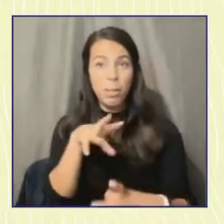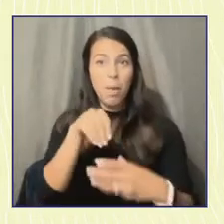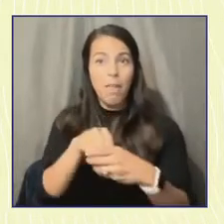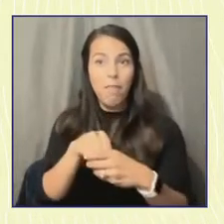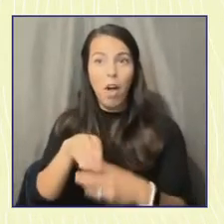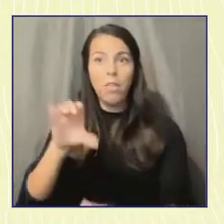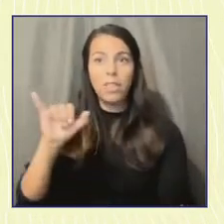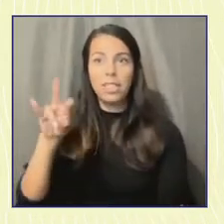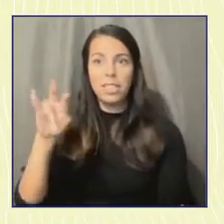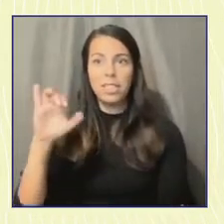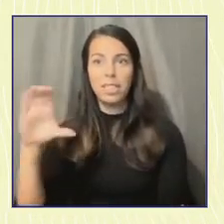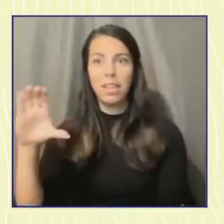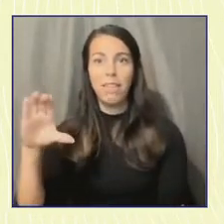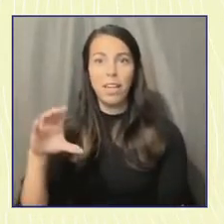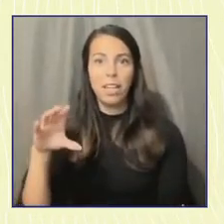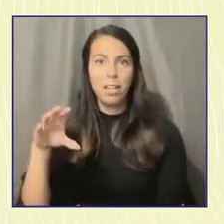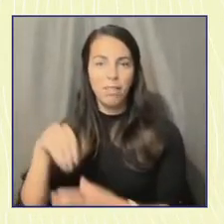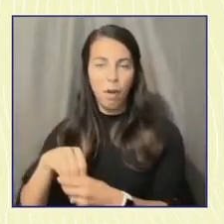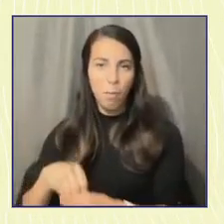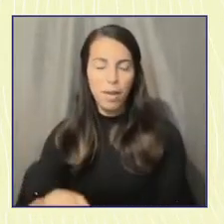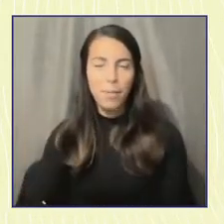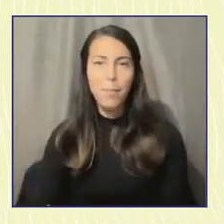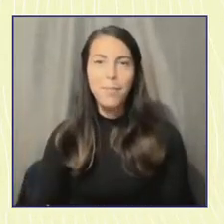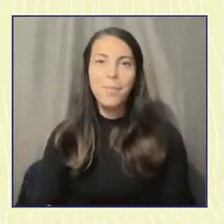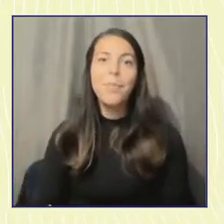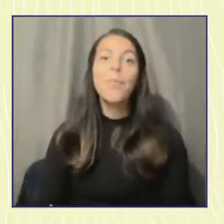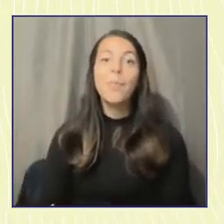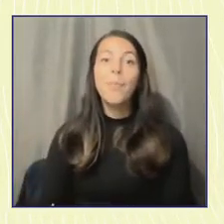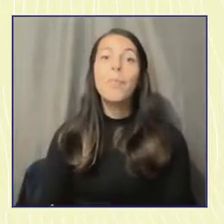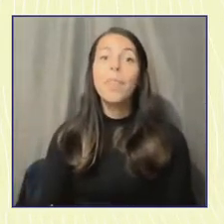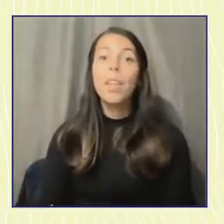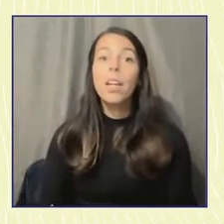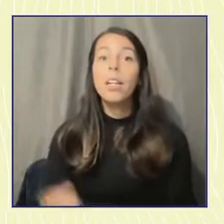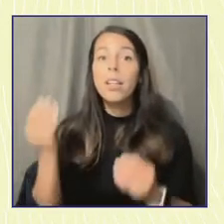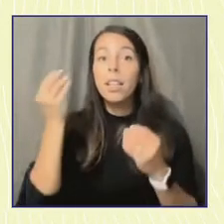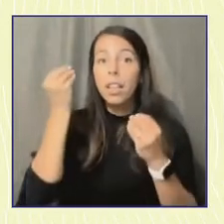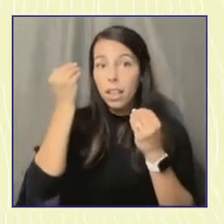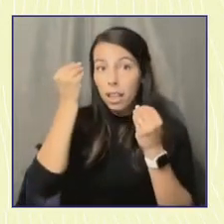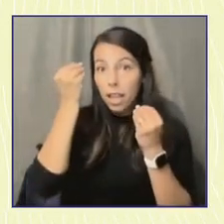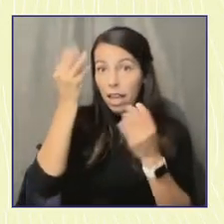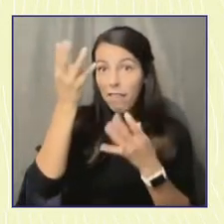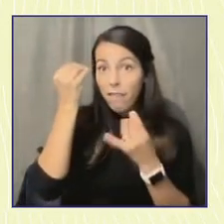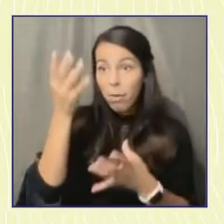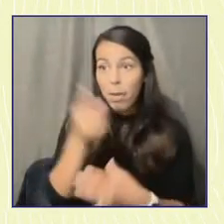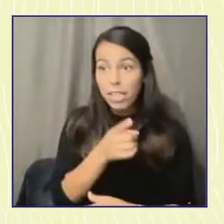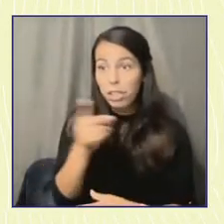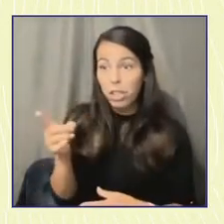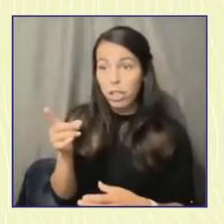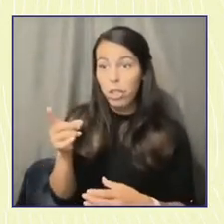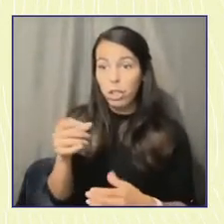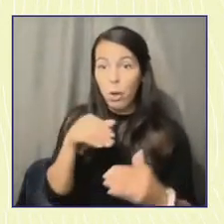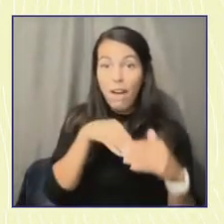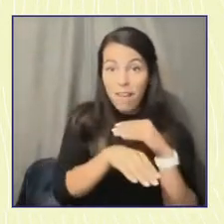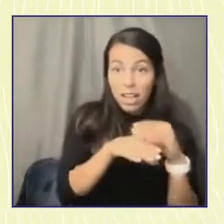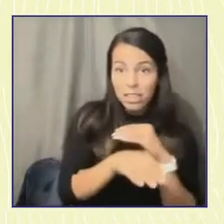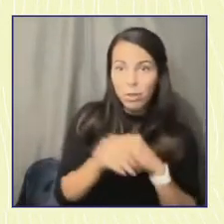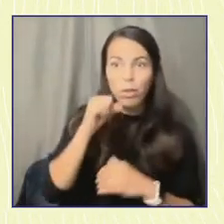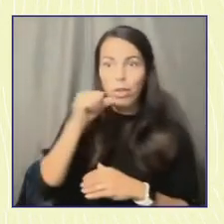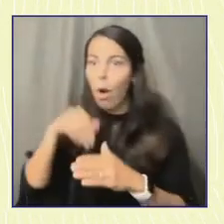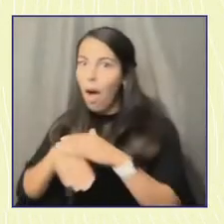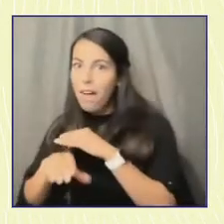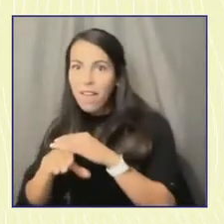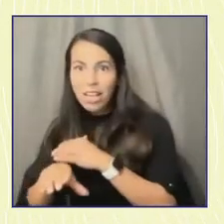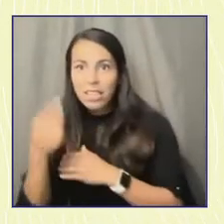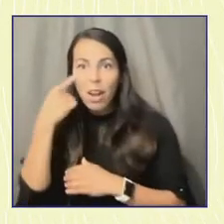entire report is enlightening, the data on which youth do and don't have access to high-quality civics courses and other civic learning